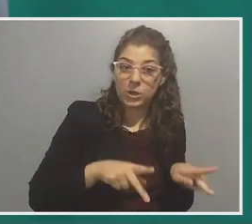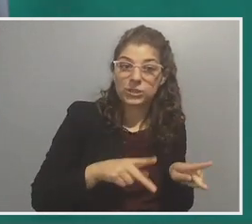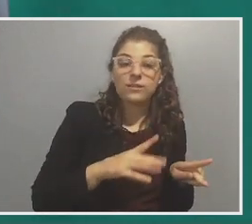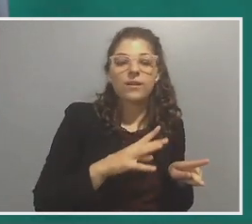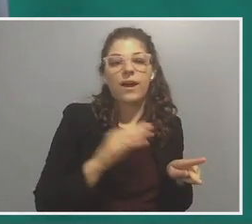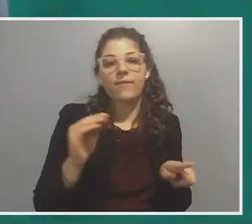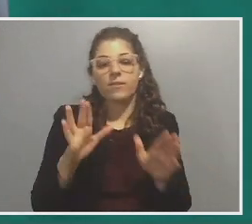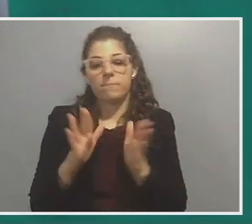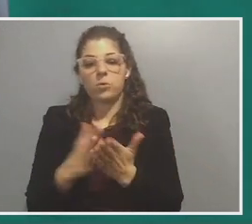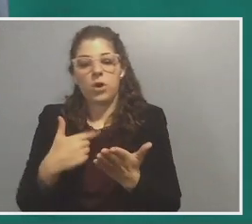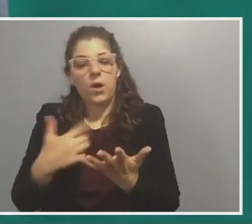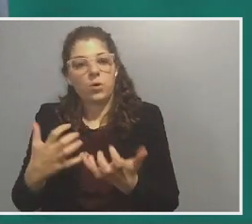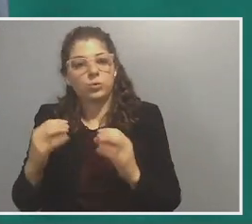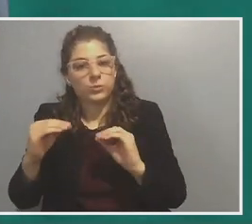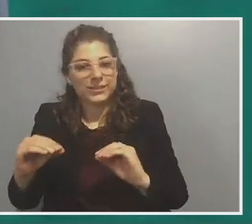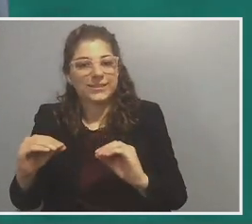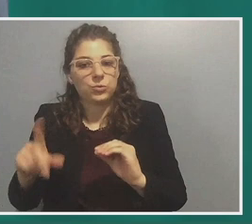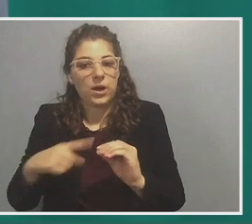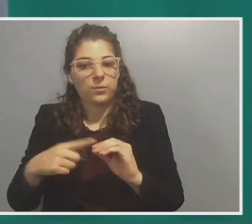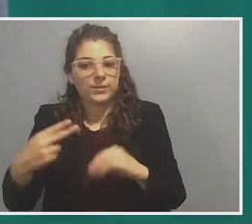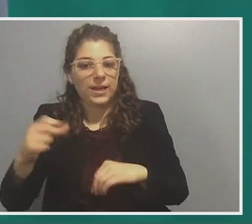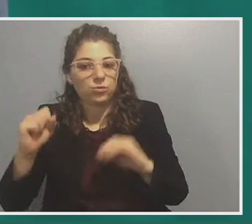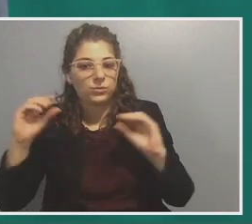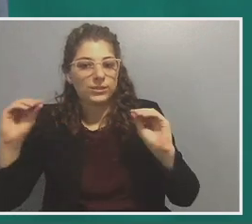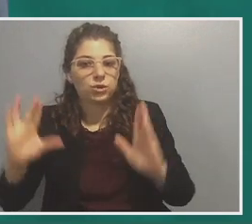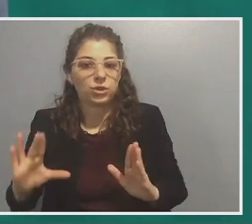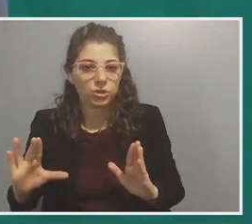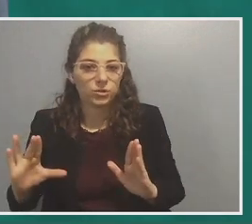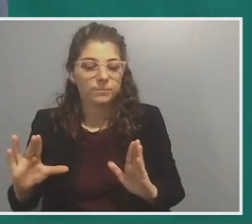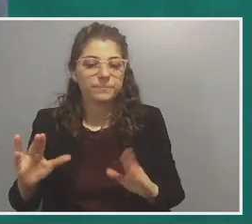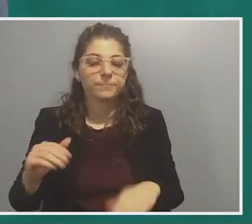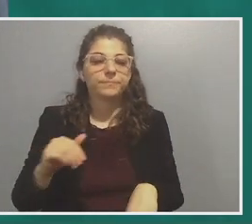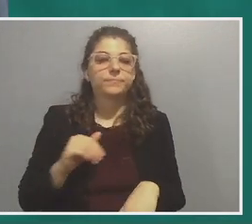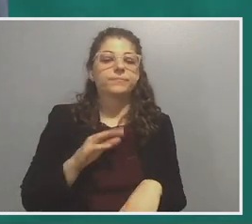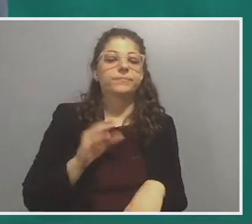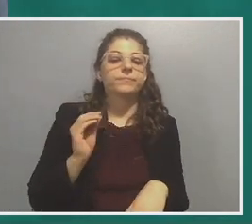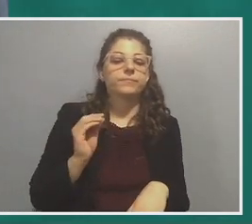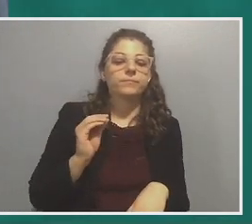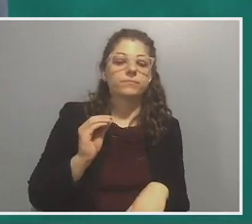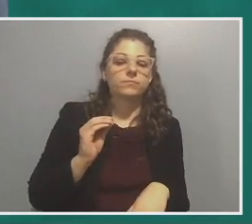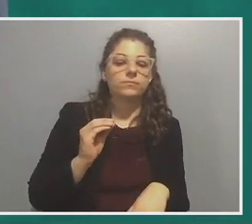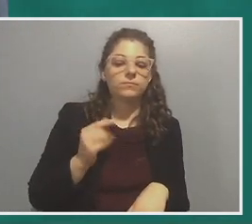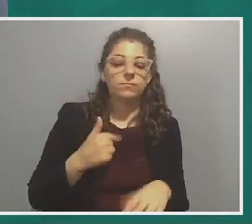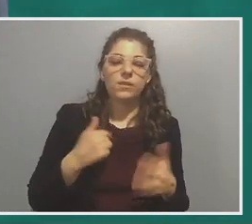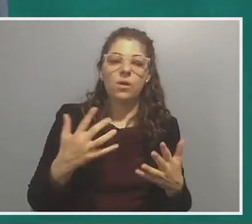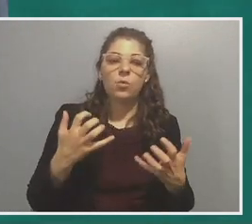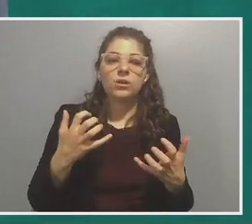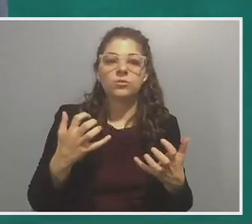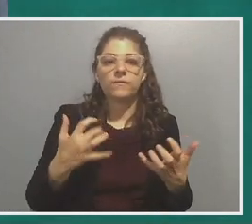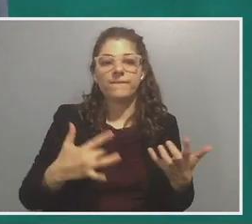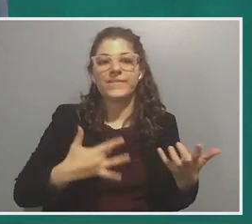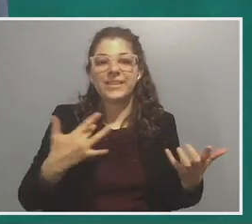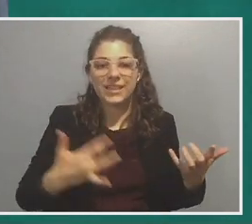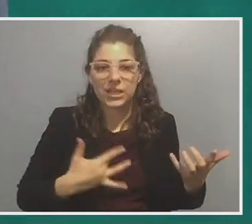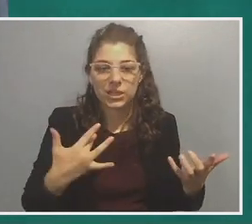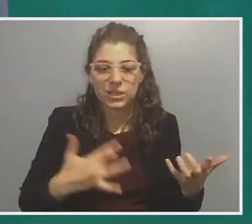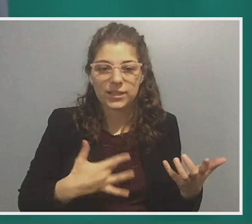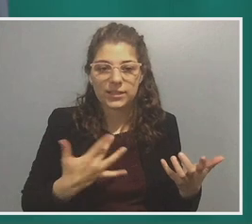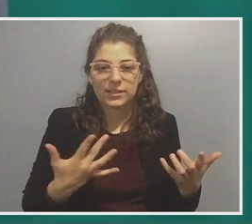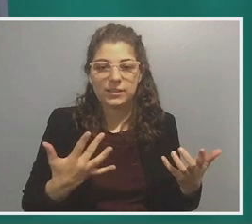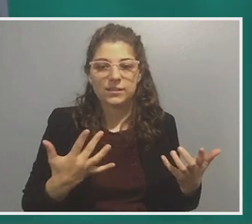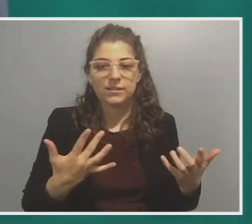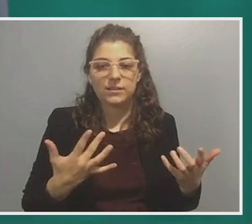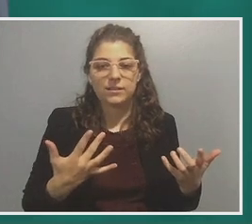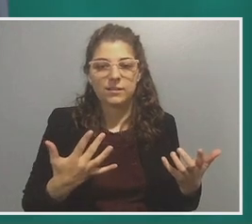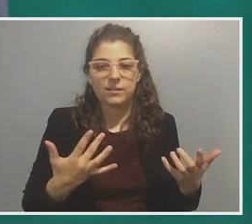of book that I would have wanted to teach when I was a high school teacher. Um, and you know, I wanted it to feel, I wanted